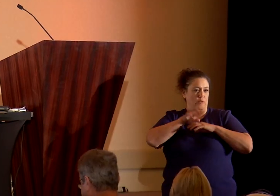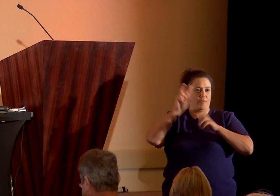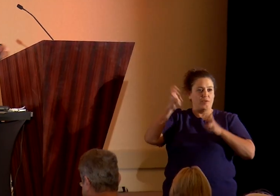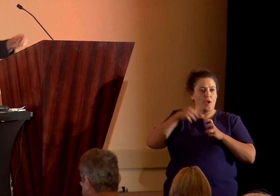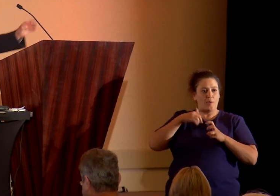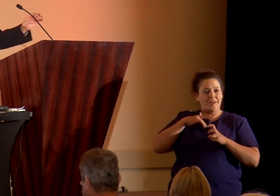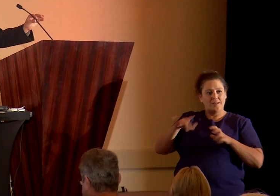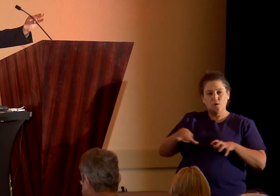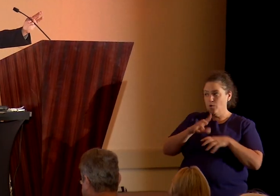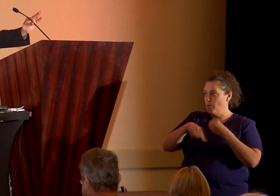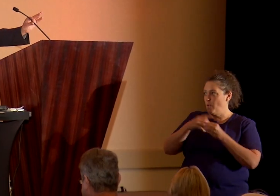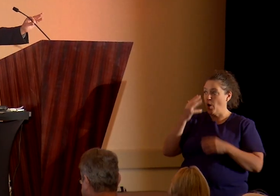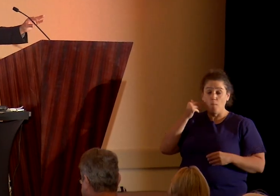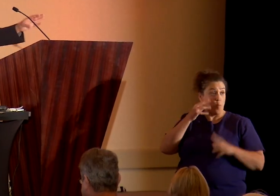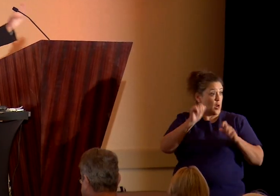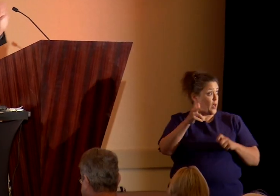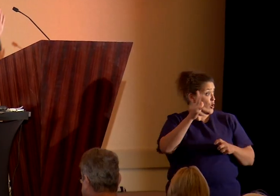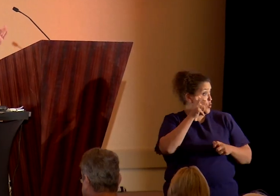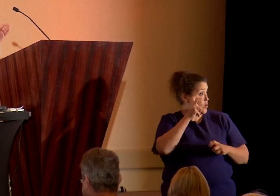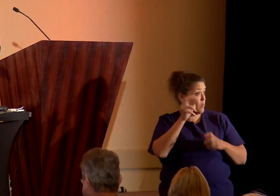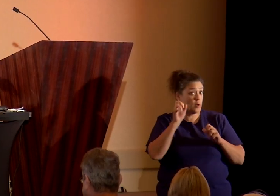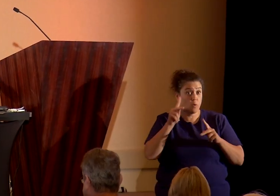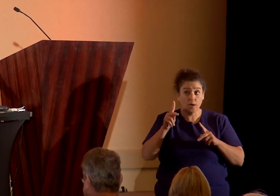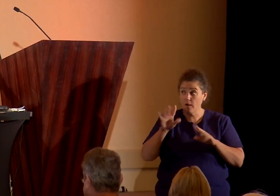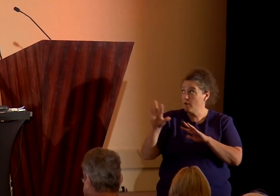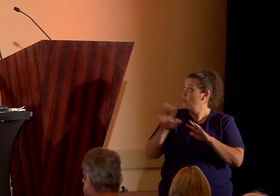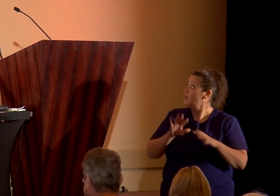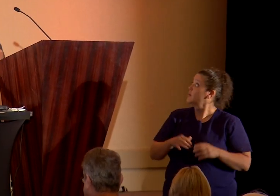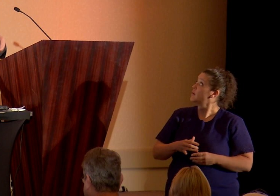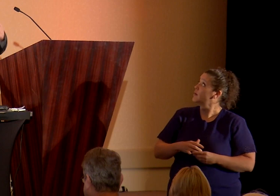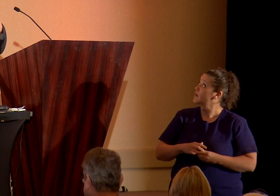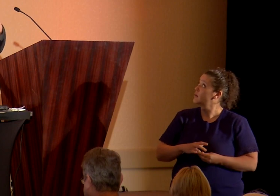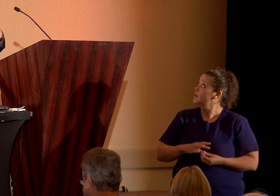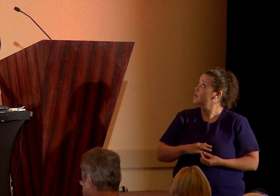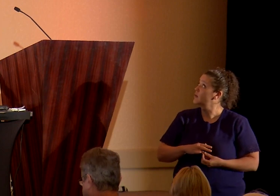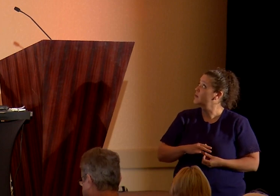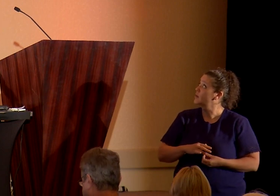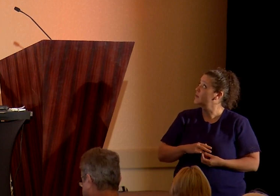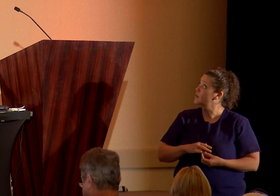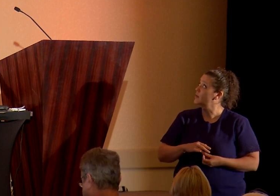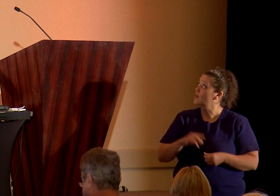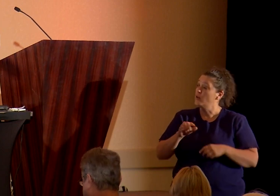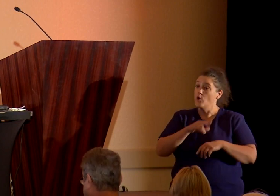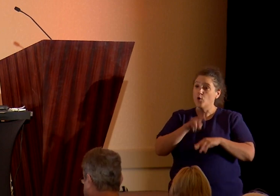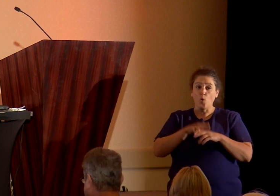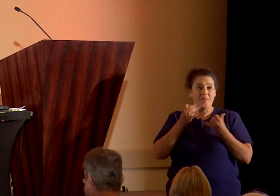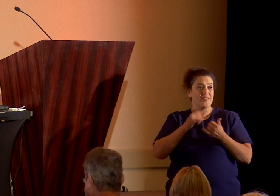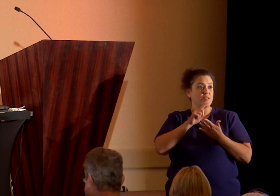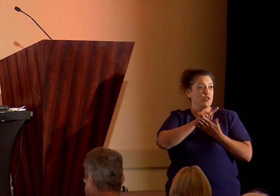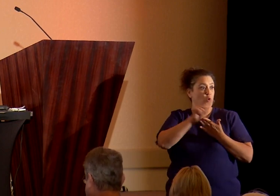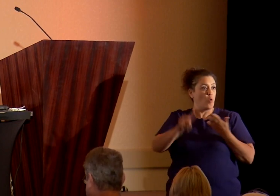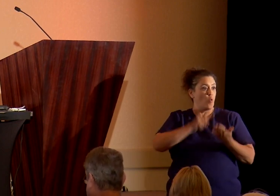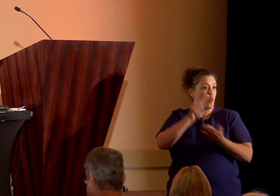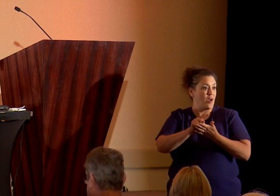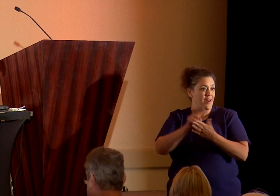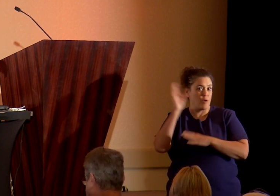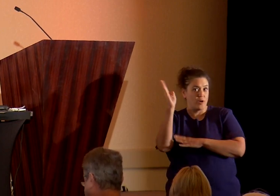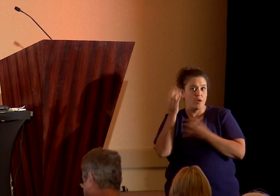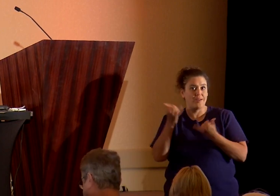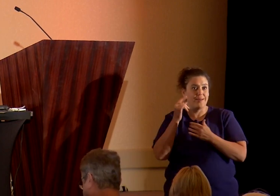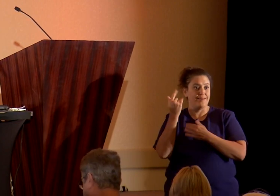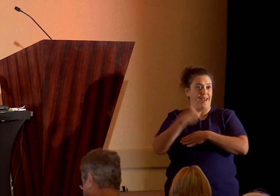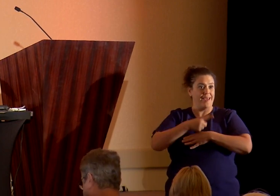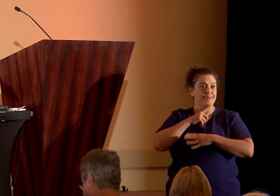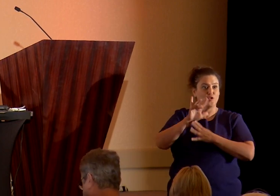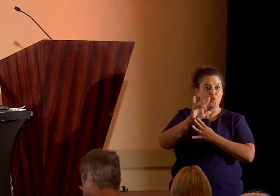give about Mormons. Can everybody hear me okay? I feel like I'm getting kind of an echo. Normally, this is an hour talk. Today, it's going to be a 25-minute talk.